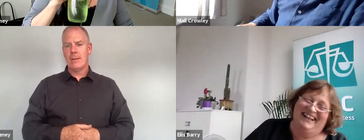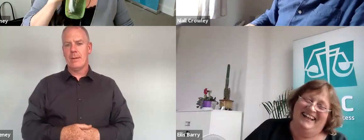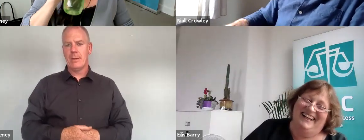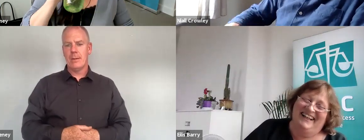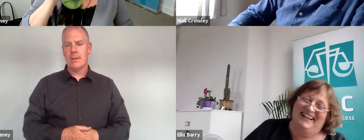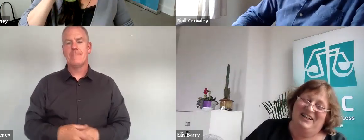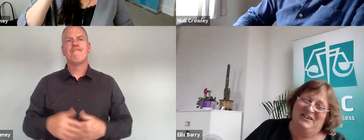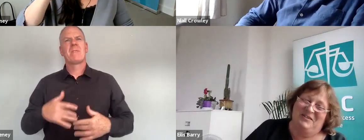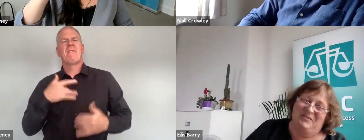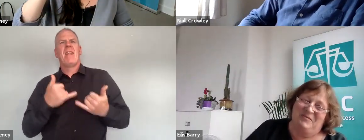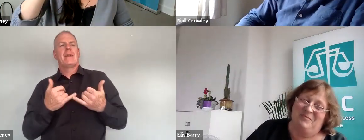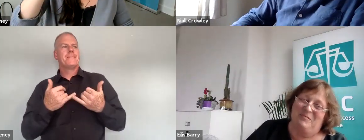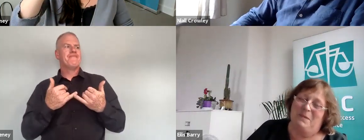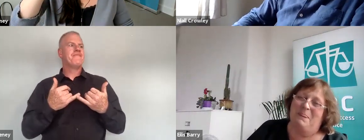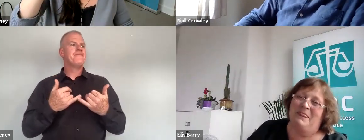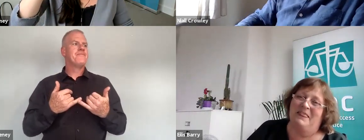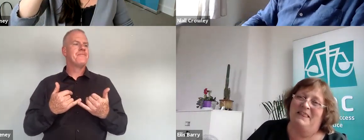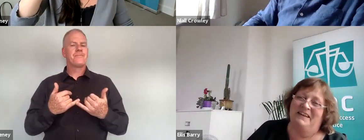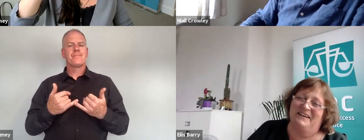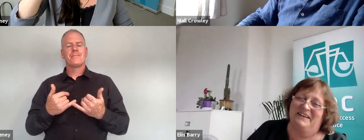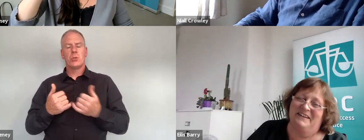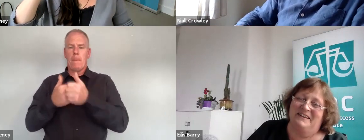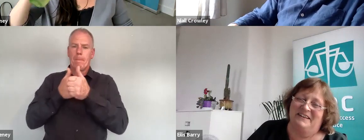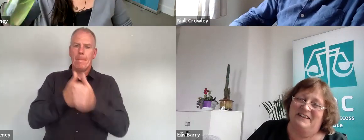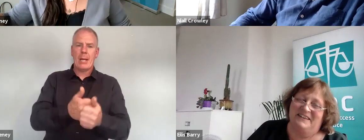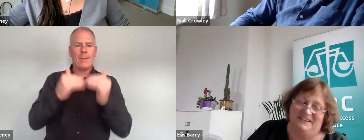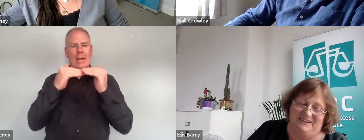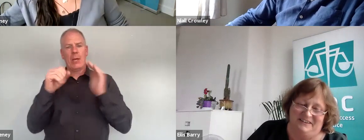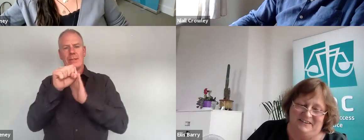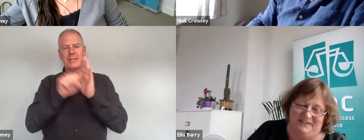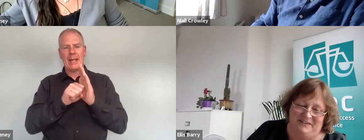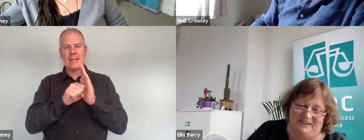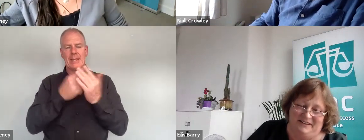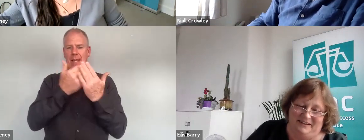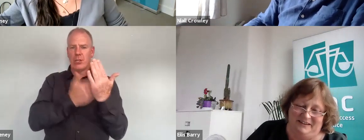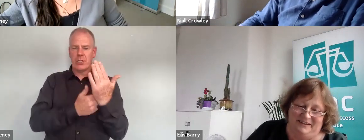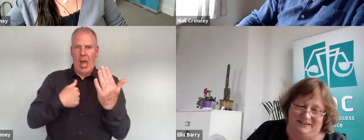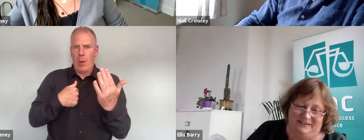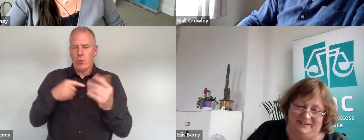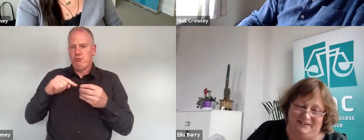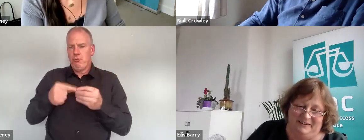I think in reinforcing the Equal Status legislation I would take the opportunity to